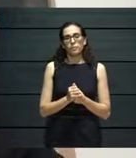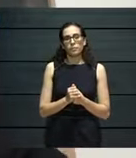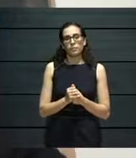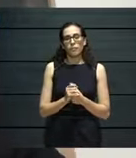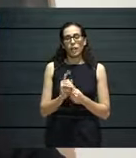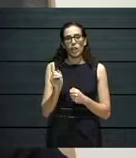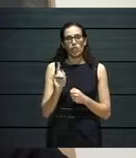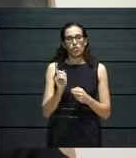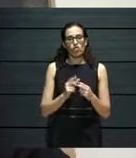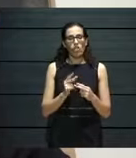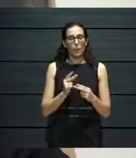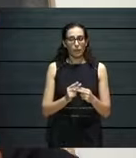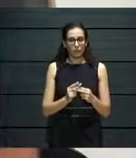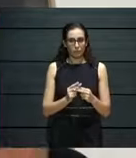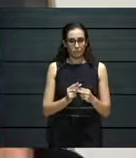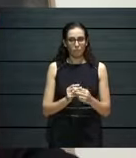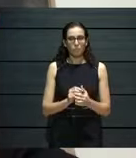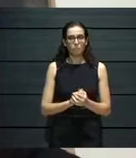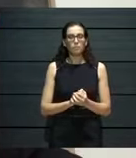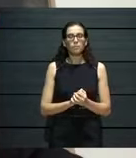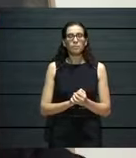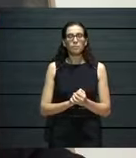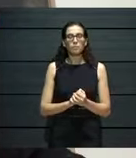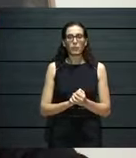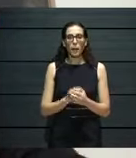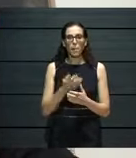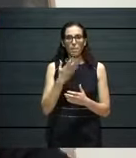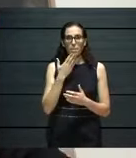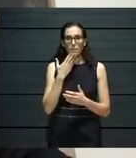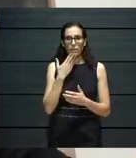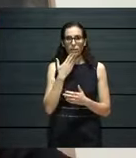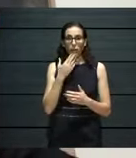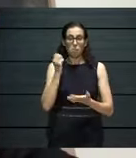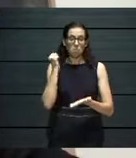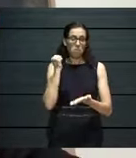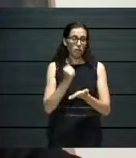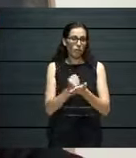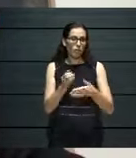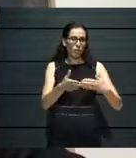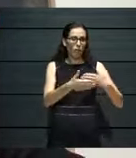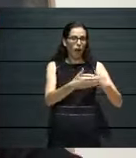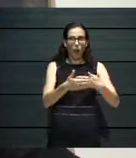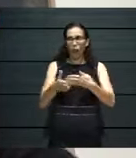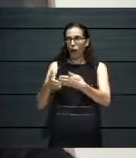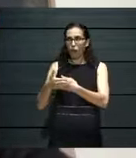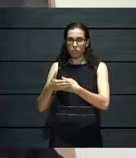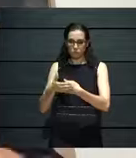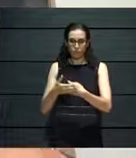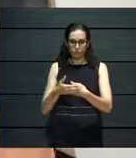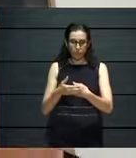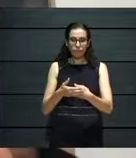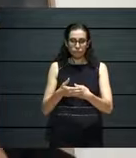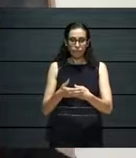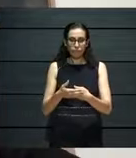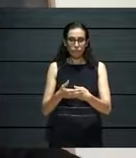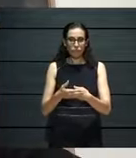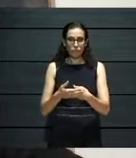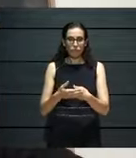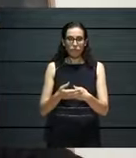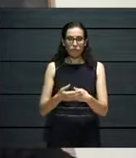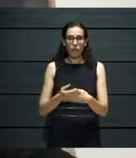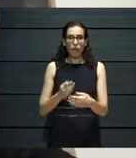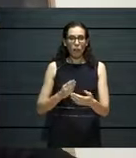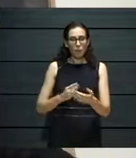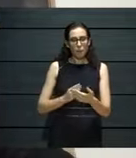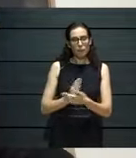did, when of course we were forced to close our doors, was we started the